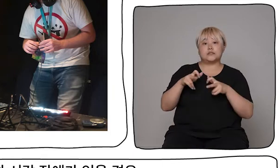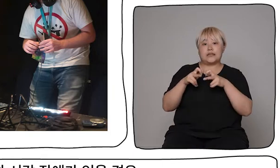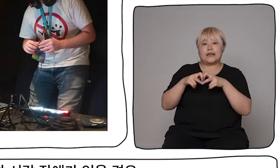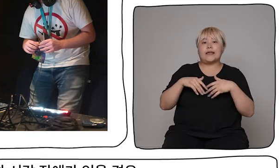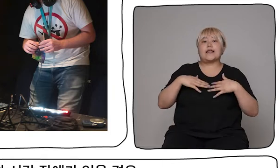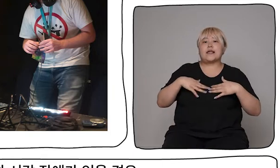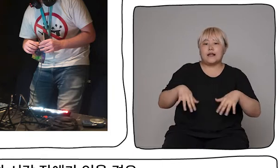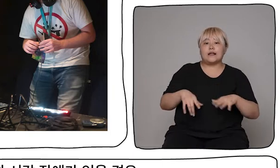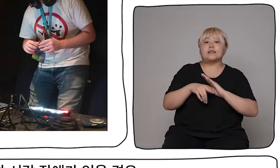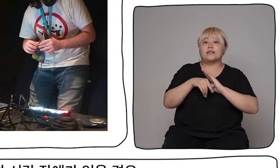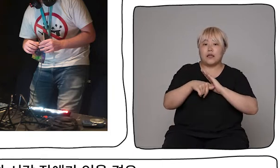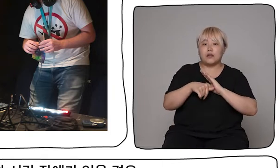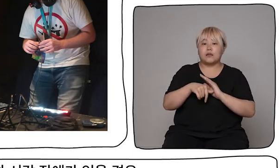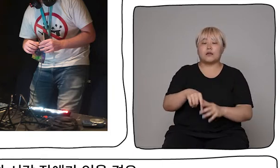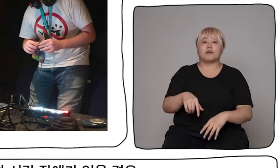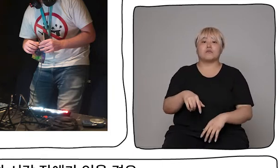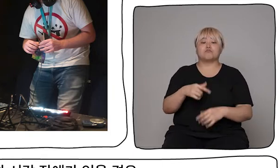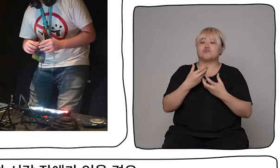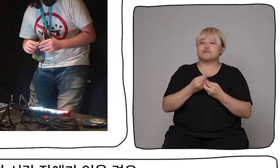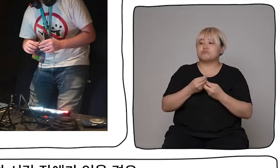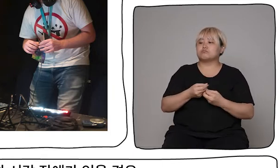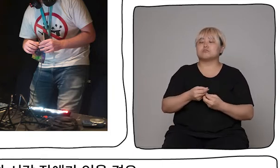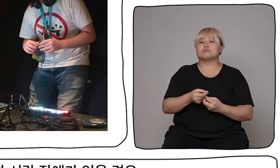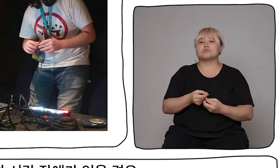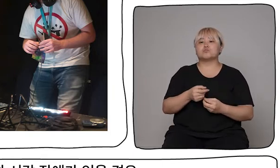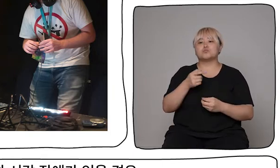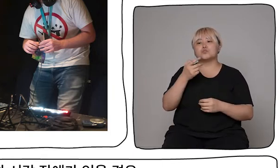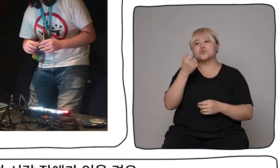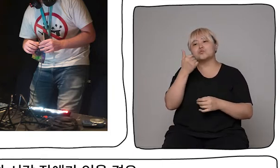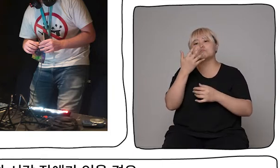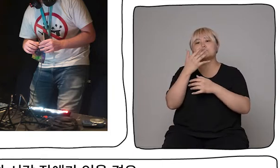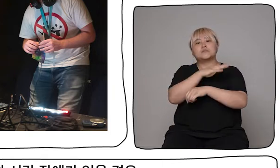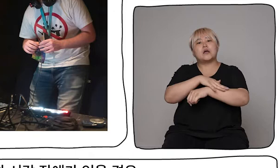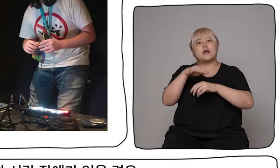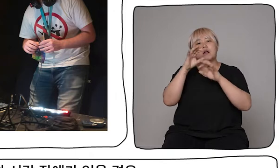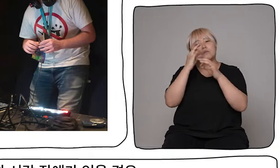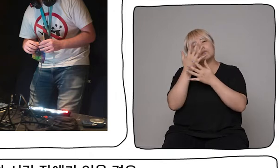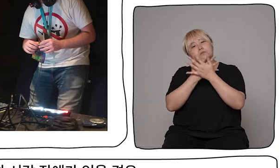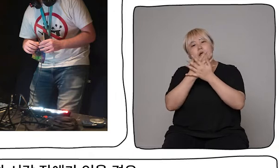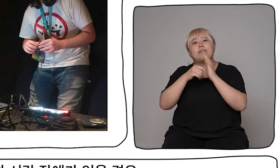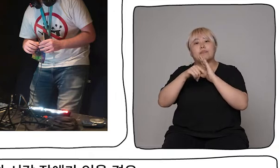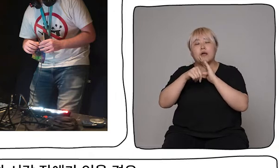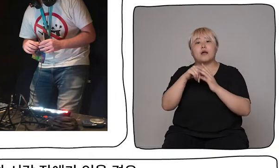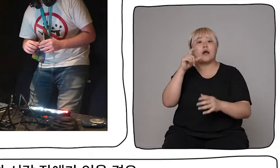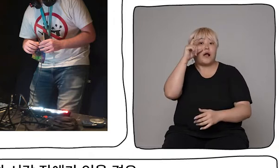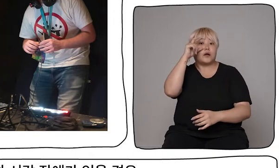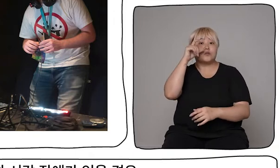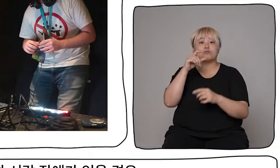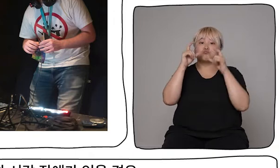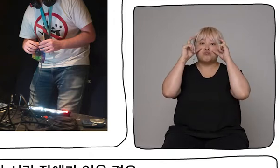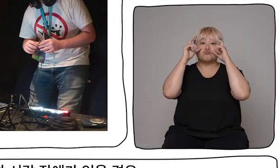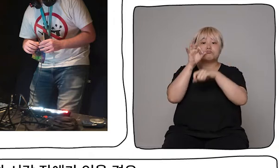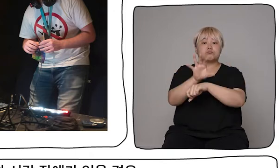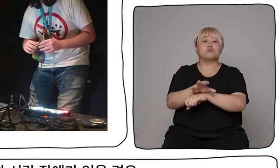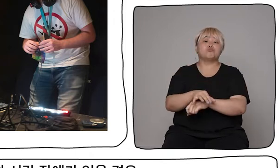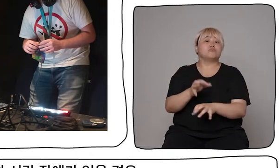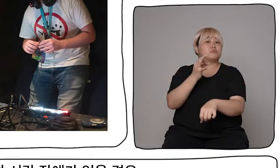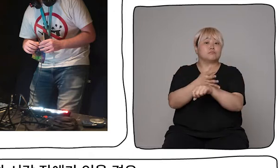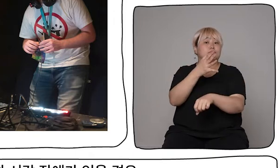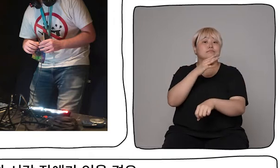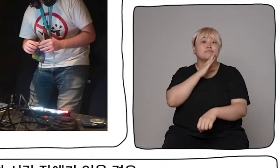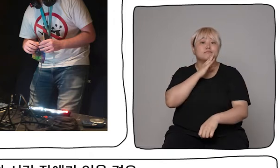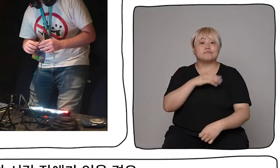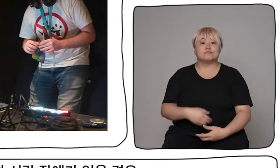for a slight impairment in your vision, it's very easy